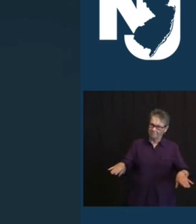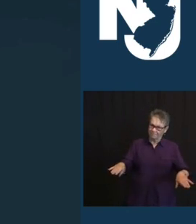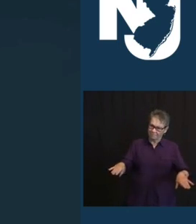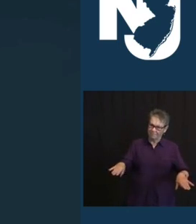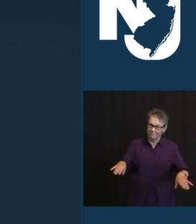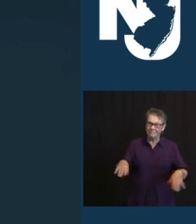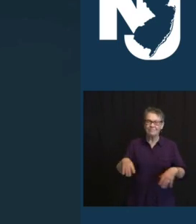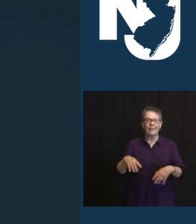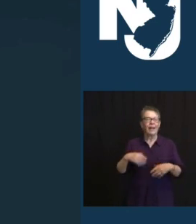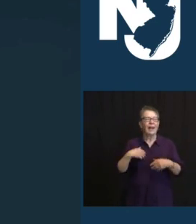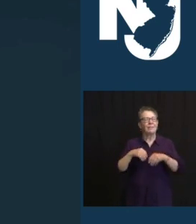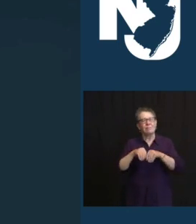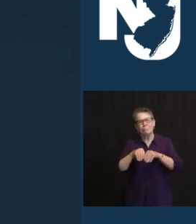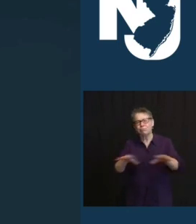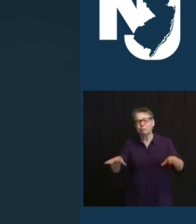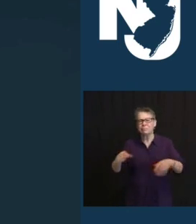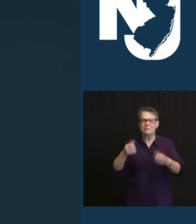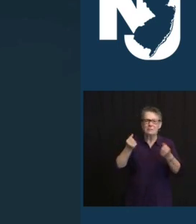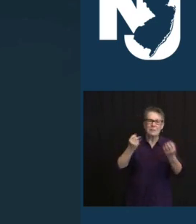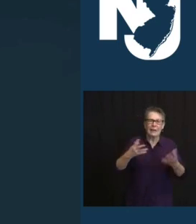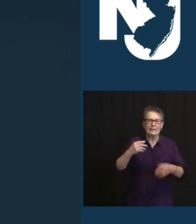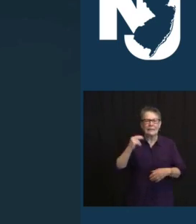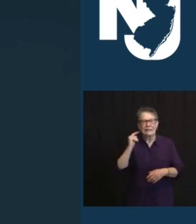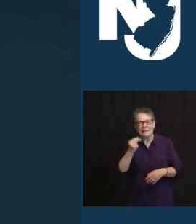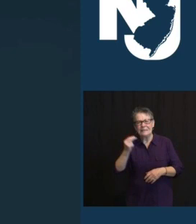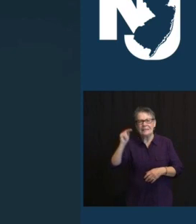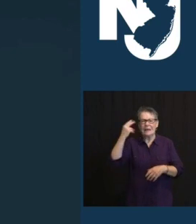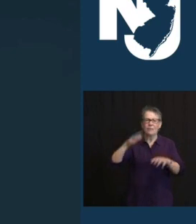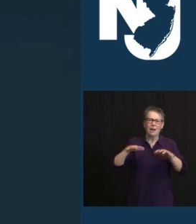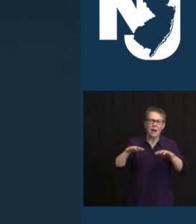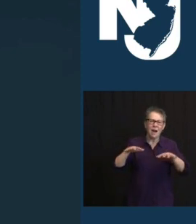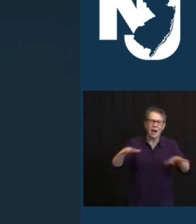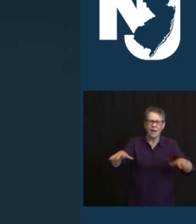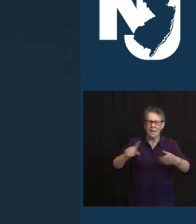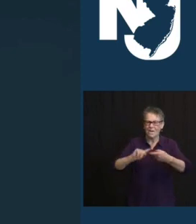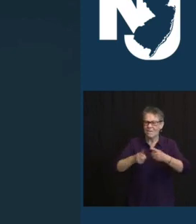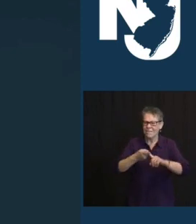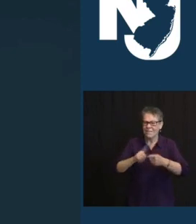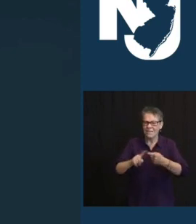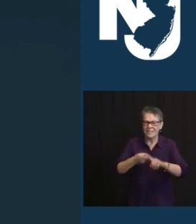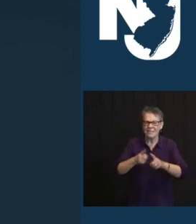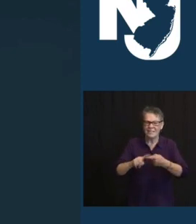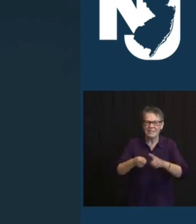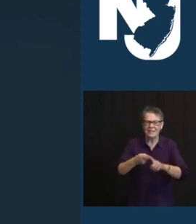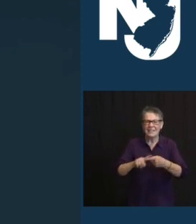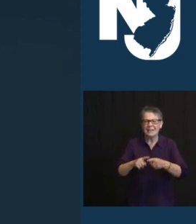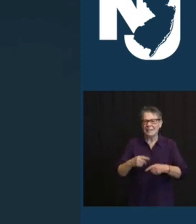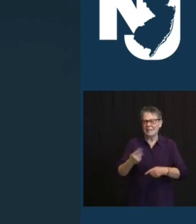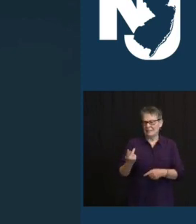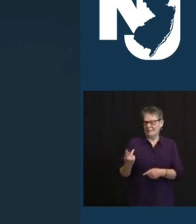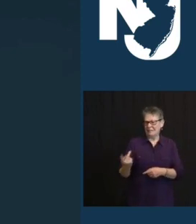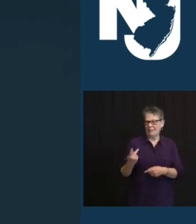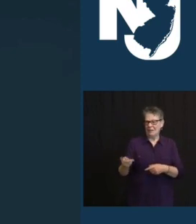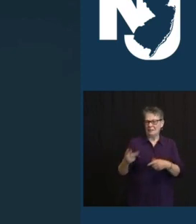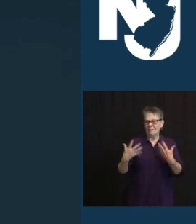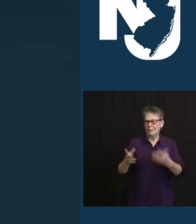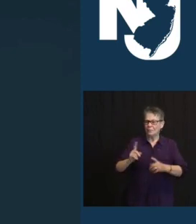AND NEPHEWS AND JUST AS MANY OLD FRIENDS. TOM AND I SPOKE ON FRIDAY AND IN ADDITION TO DISNEY AND THE ADVENTURES,